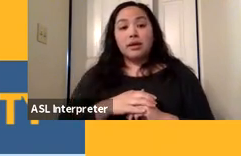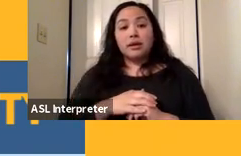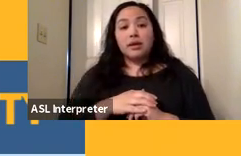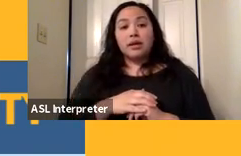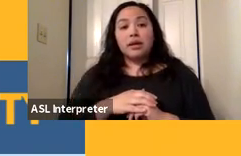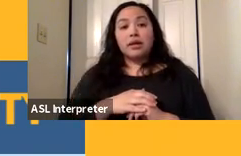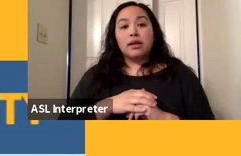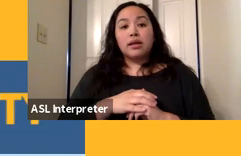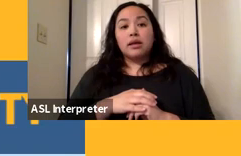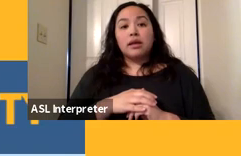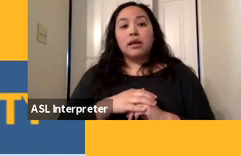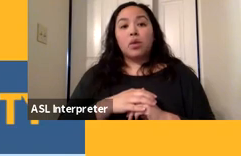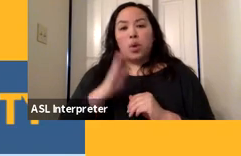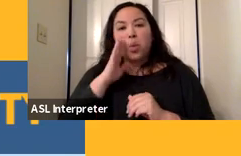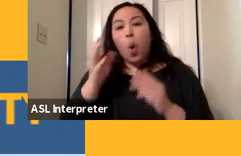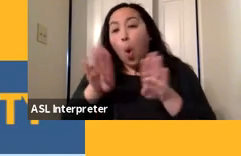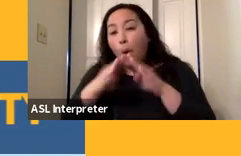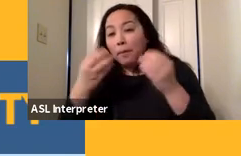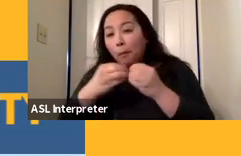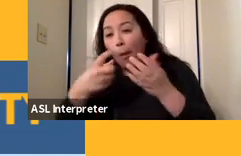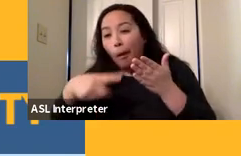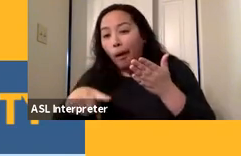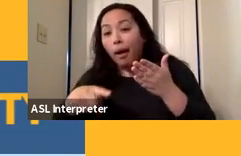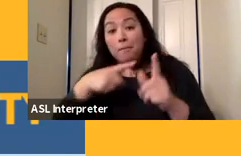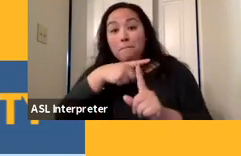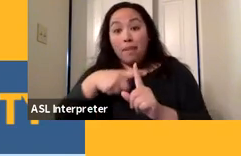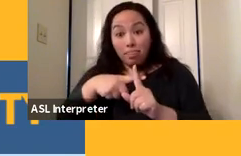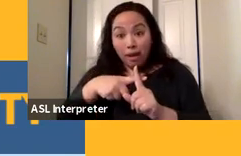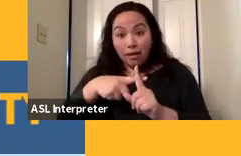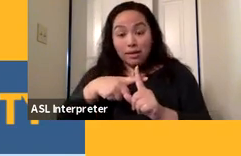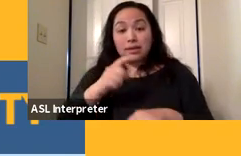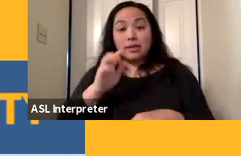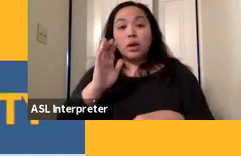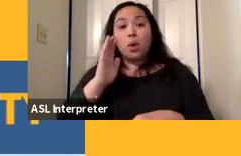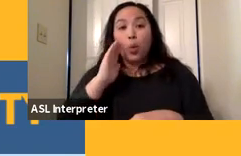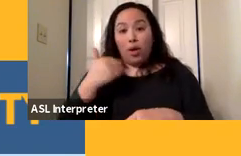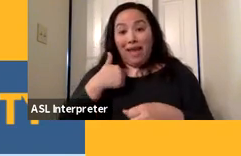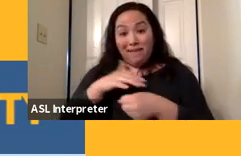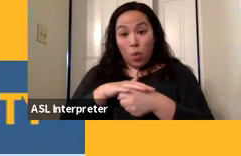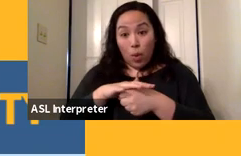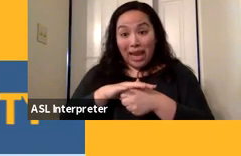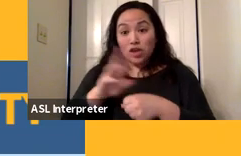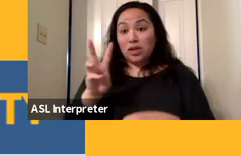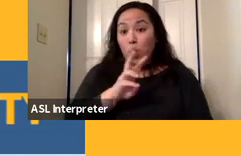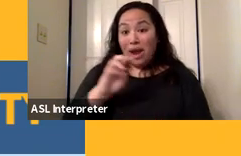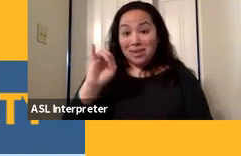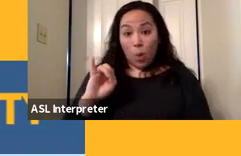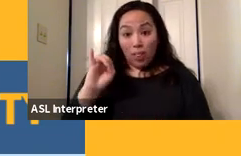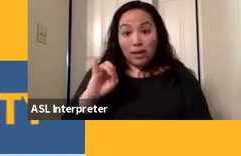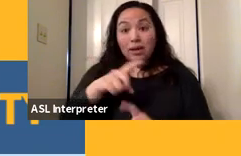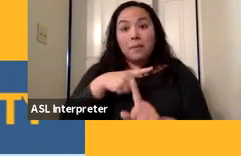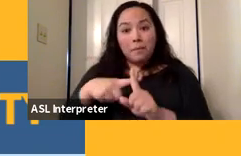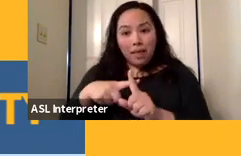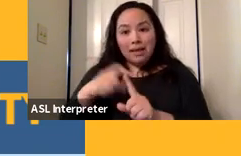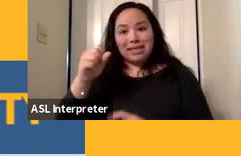opening in about a week, followed by locations in both West Oakland, as well as in